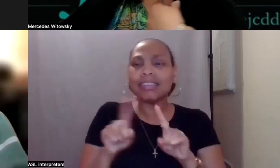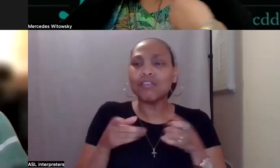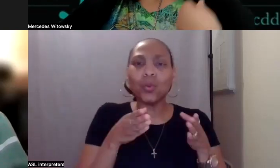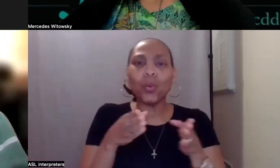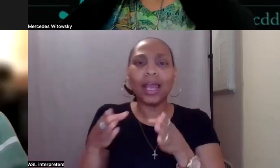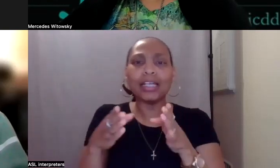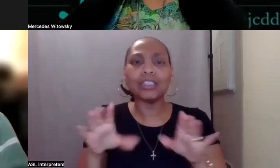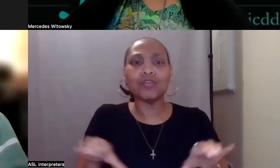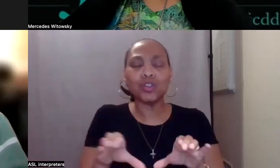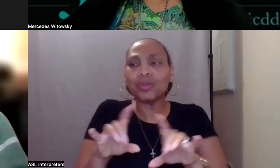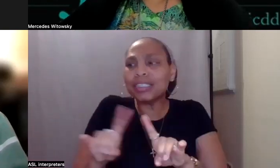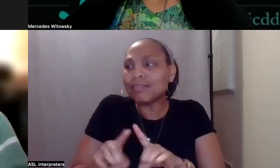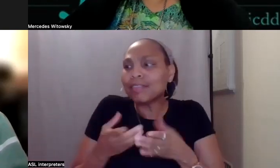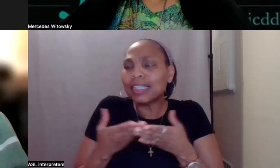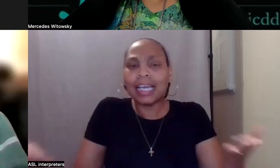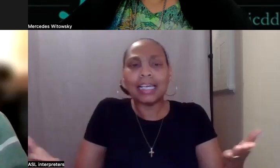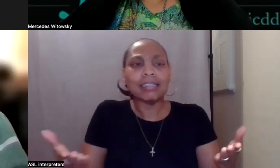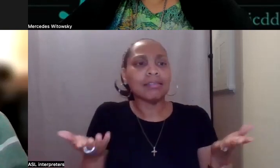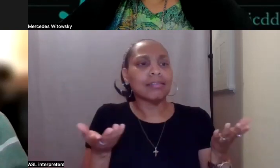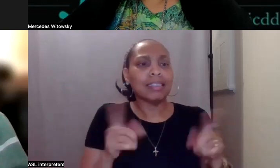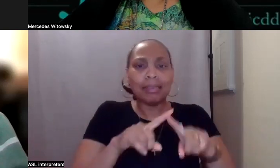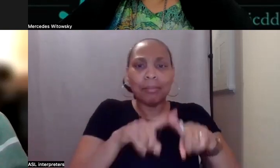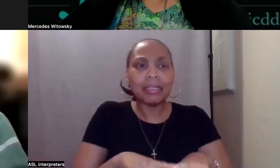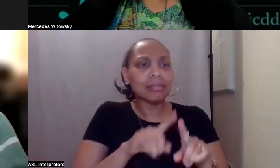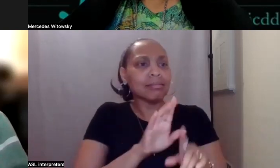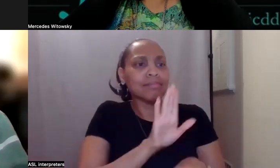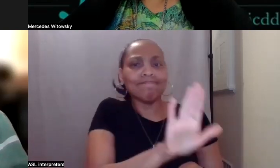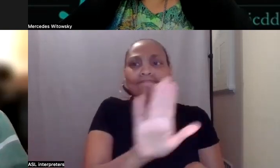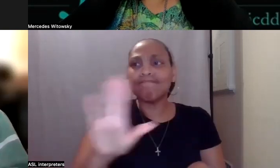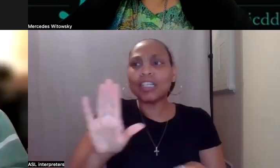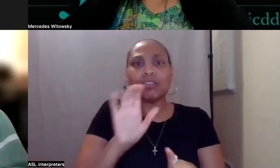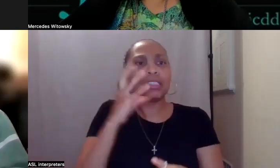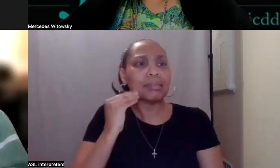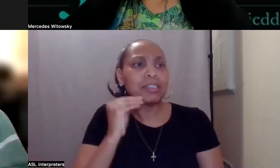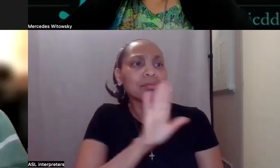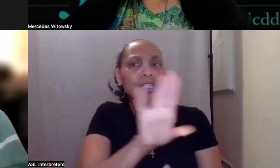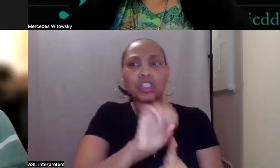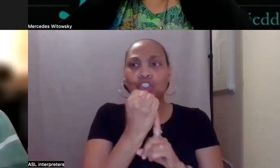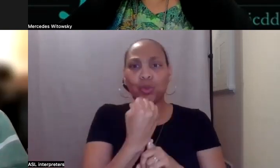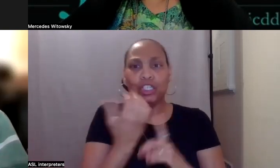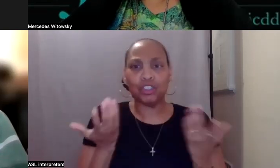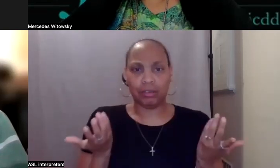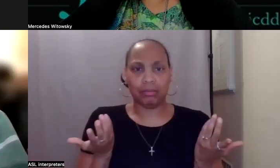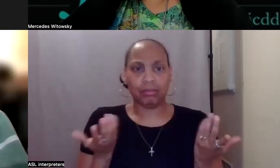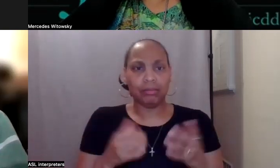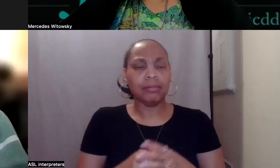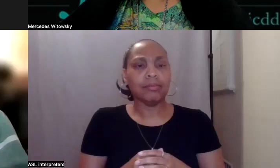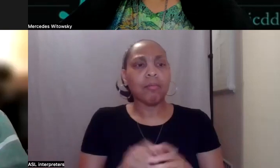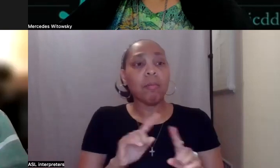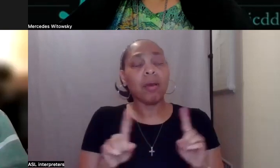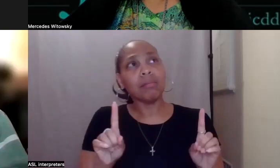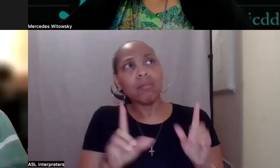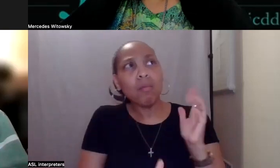People do it in a way that works for them. So that's important. But the most important thing